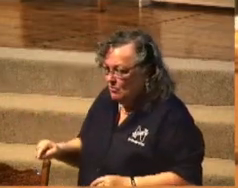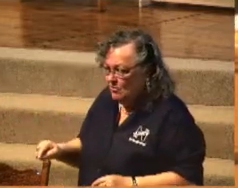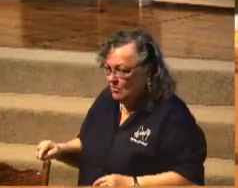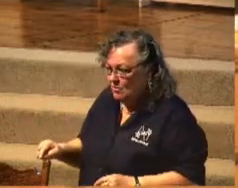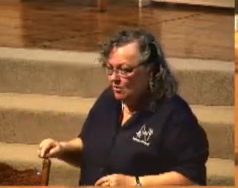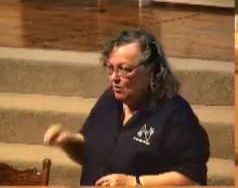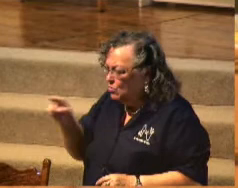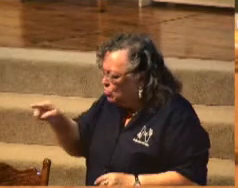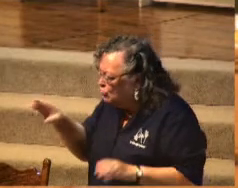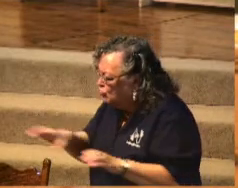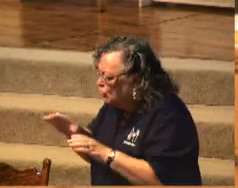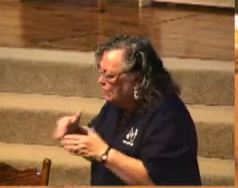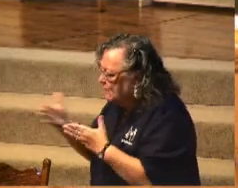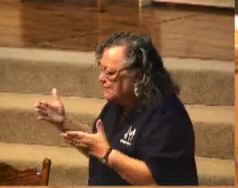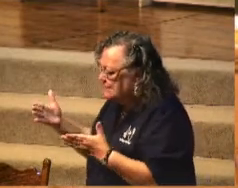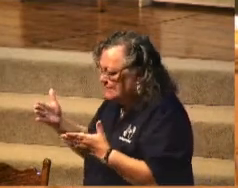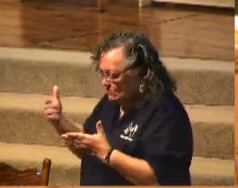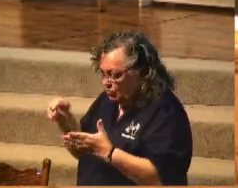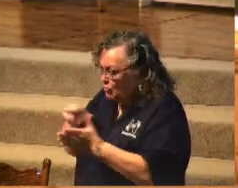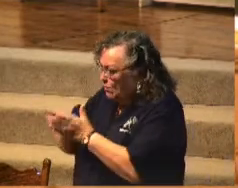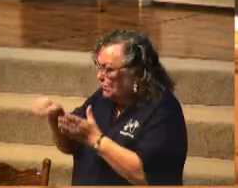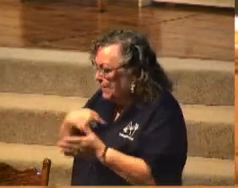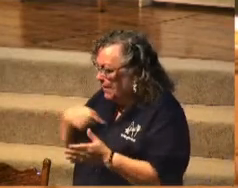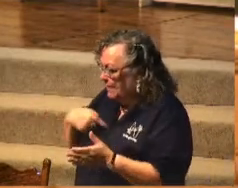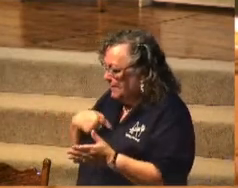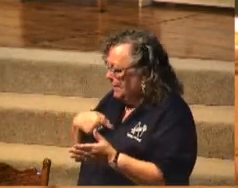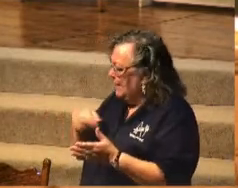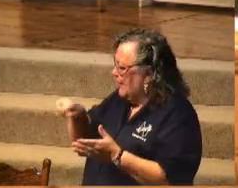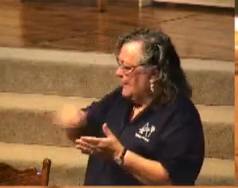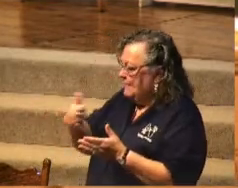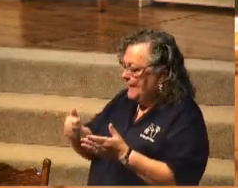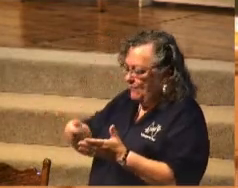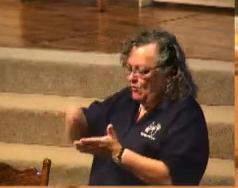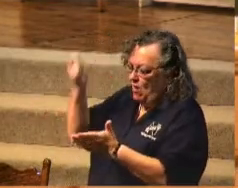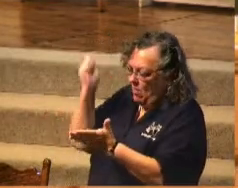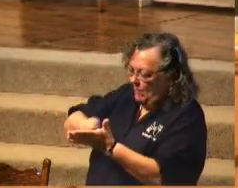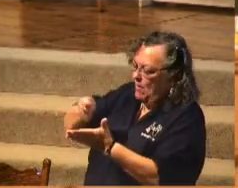When you do this, that will just be another nail in your coffin.